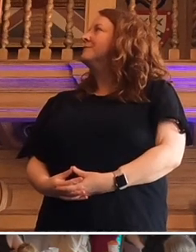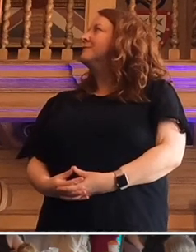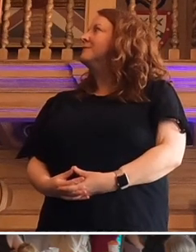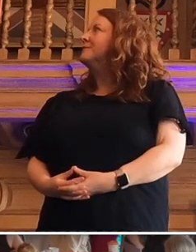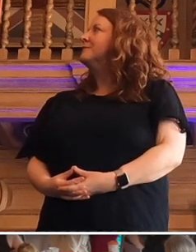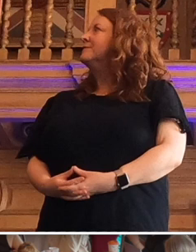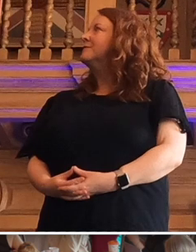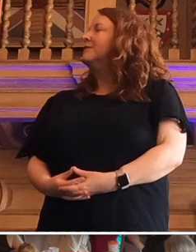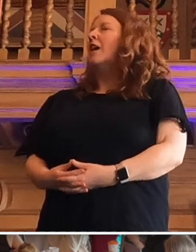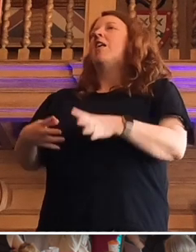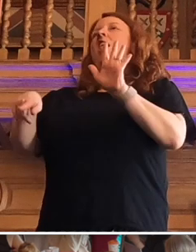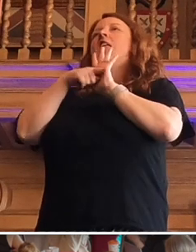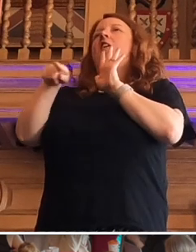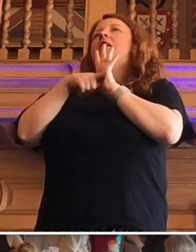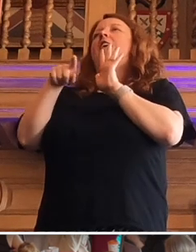That's all the bad news.